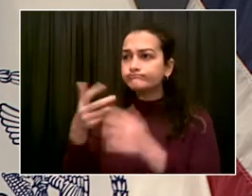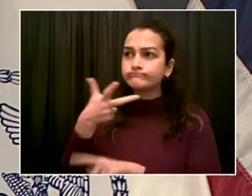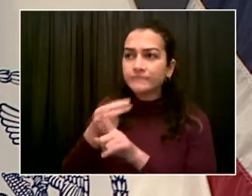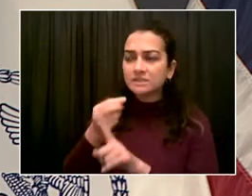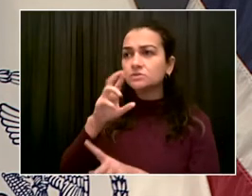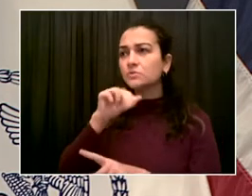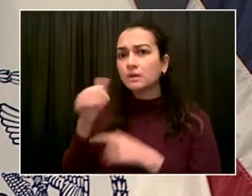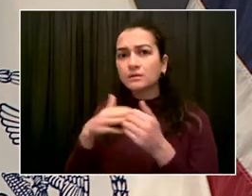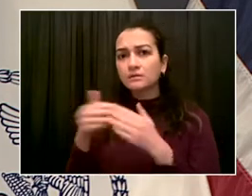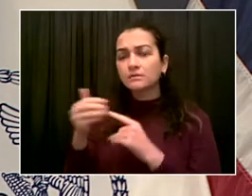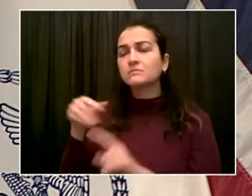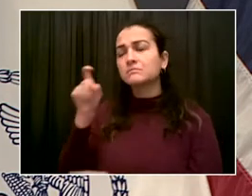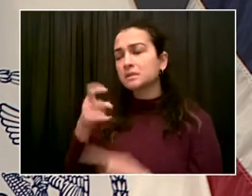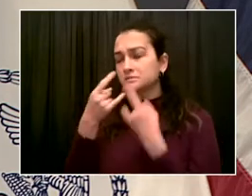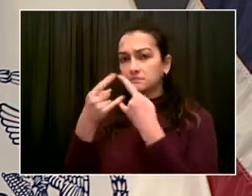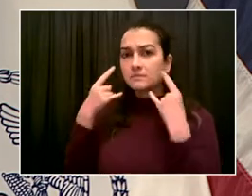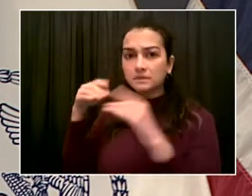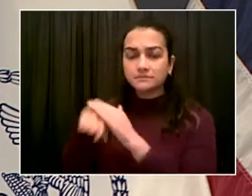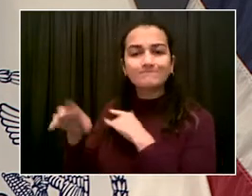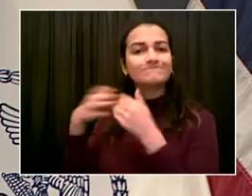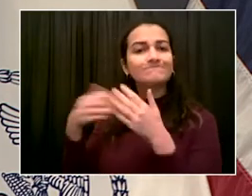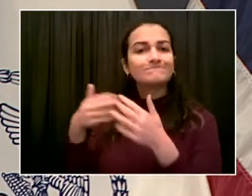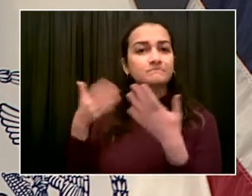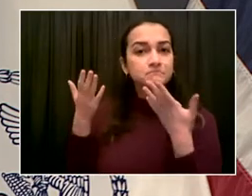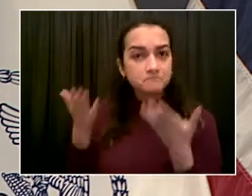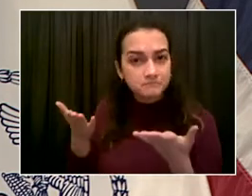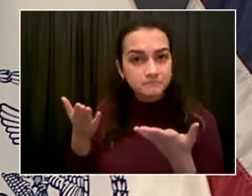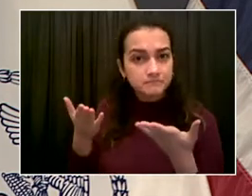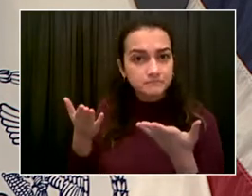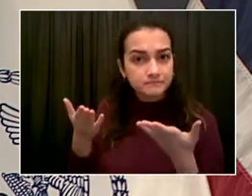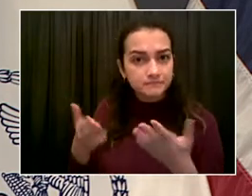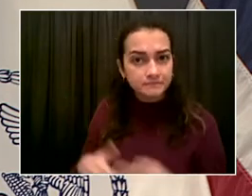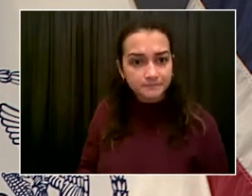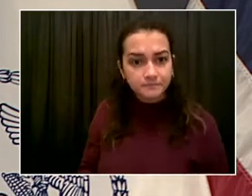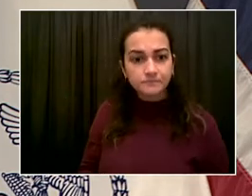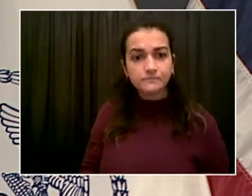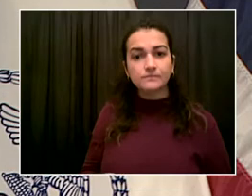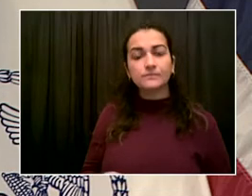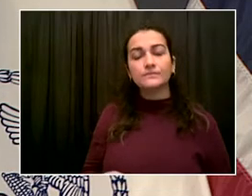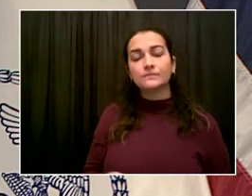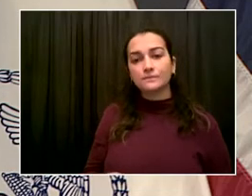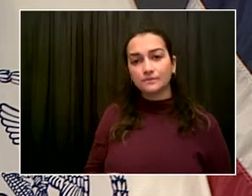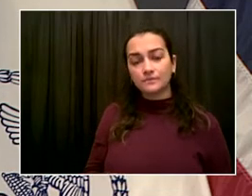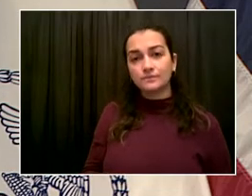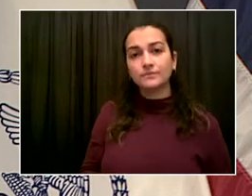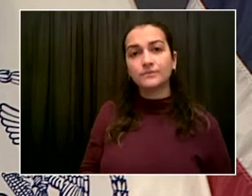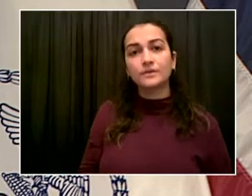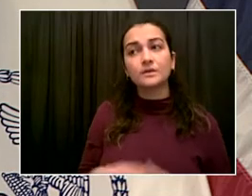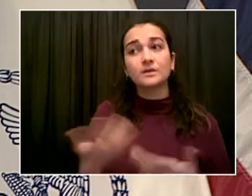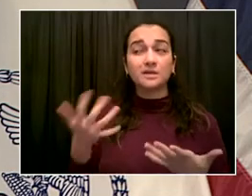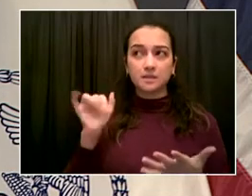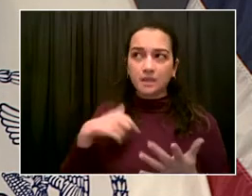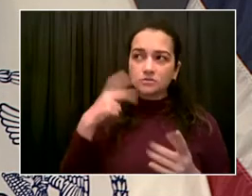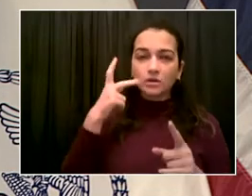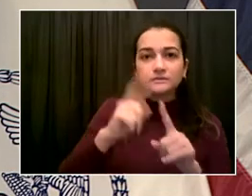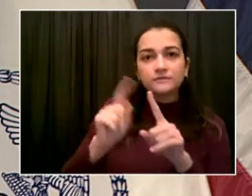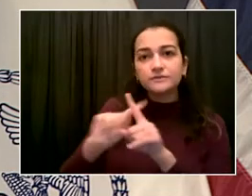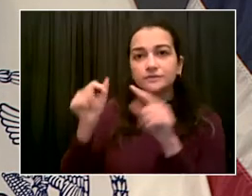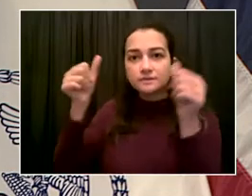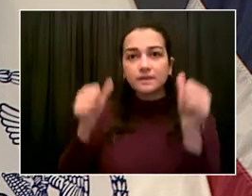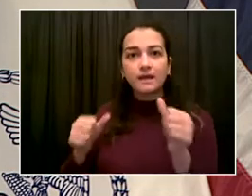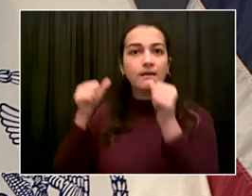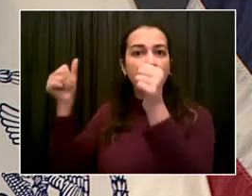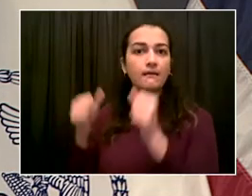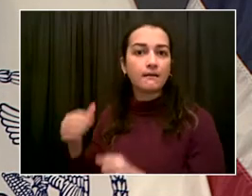you've got to wear a mask. And we've always respected that. And I think New Yorkers overwhelmingly follow that guidance. And again, we have a current